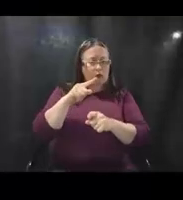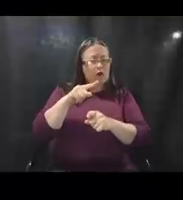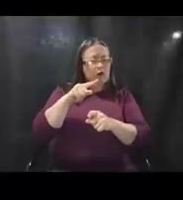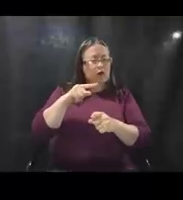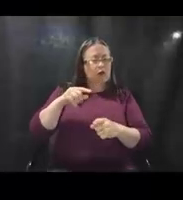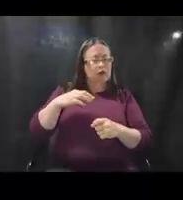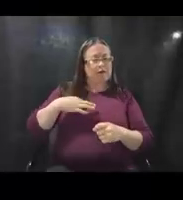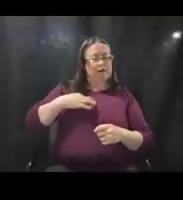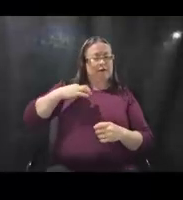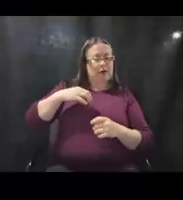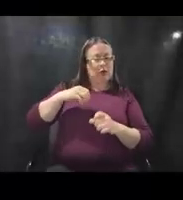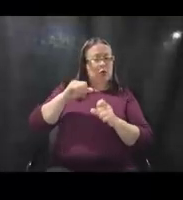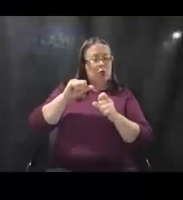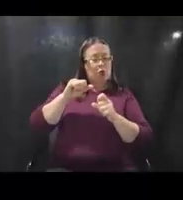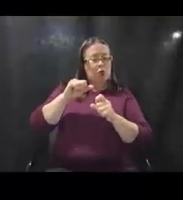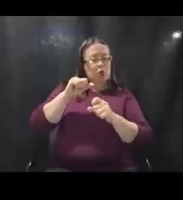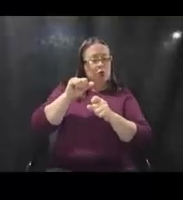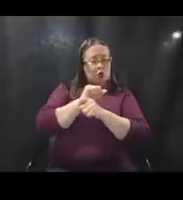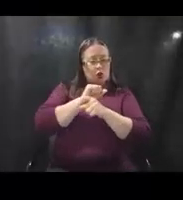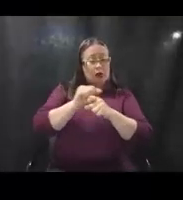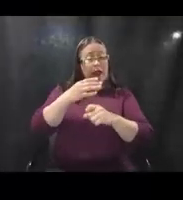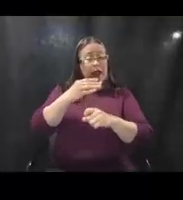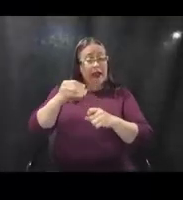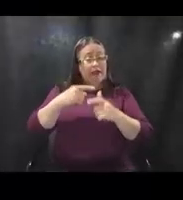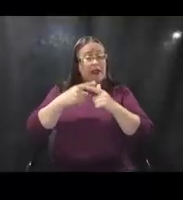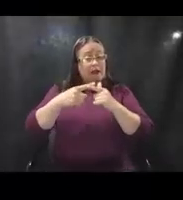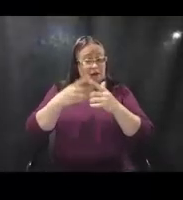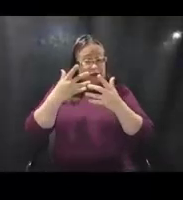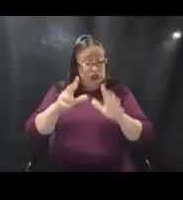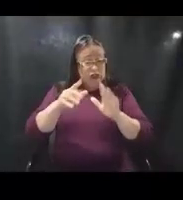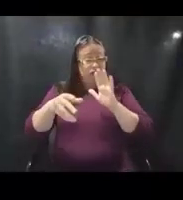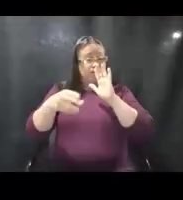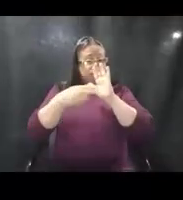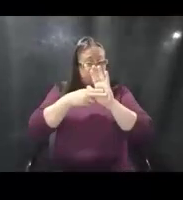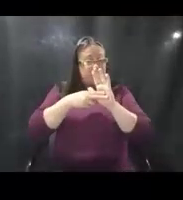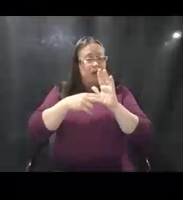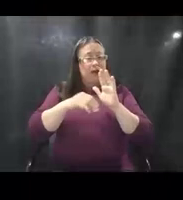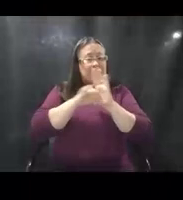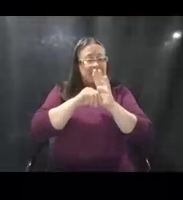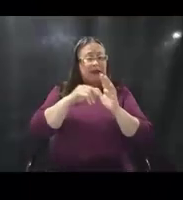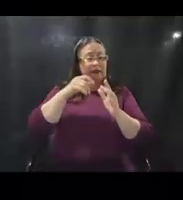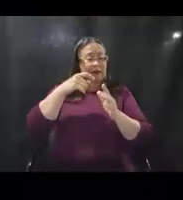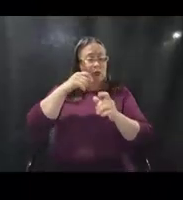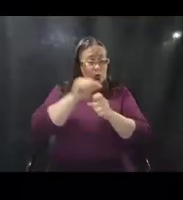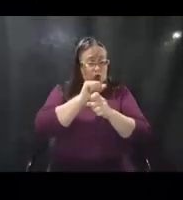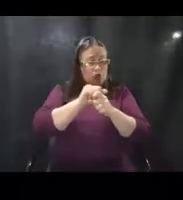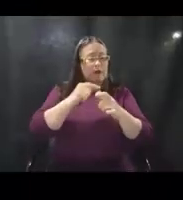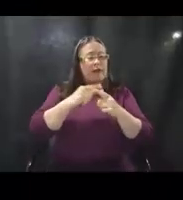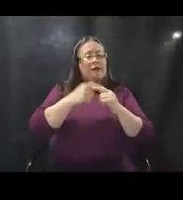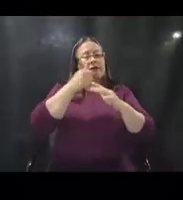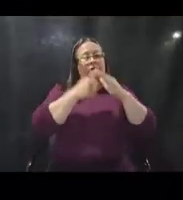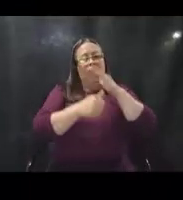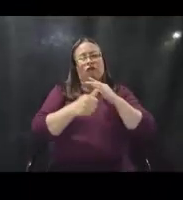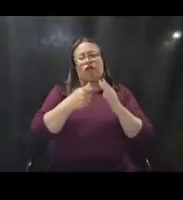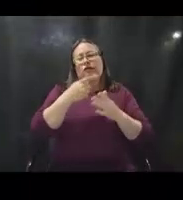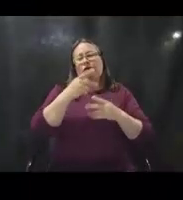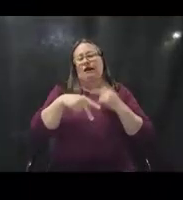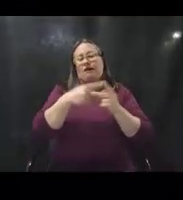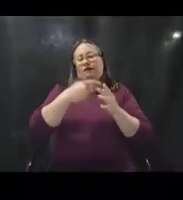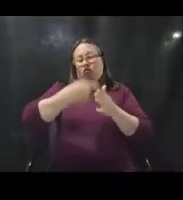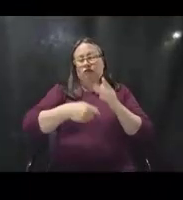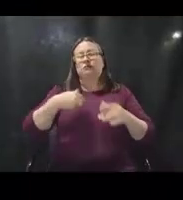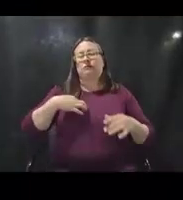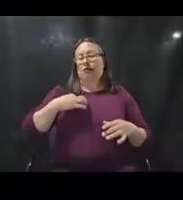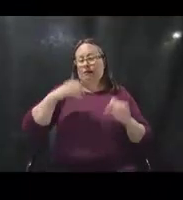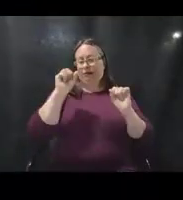and what types of associated costs are eligible when performing that work. So anything outside of that would not have been